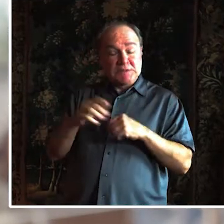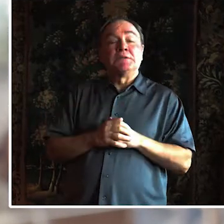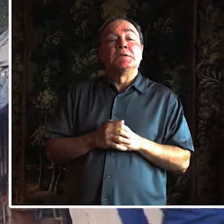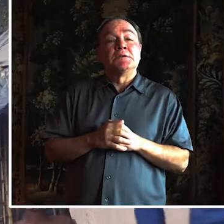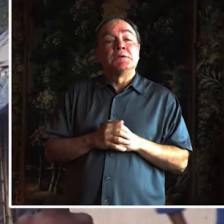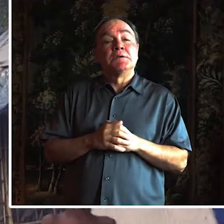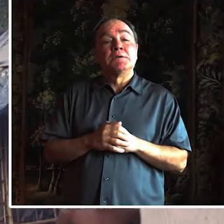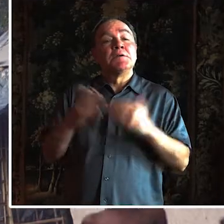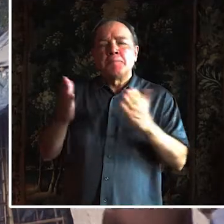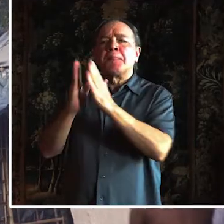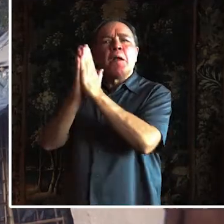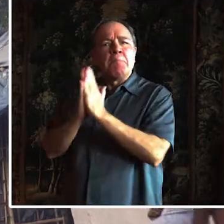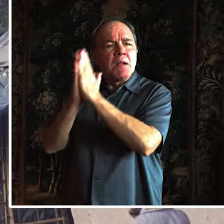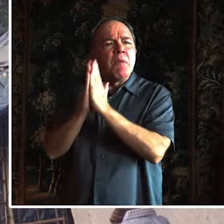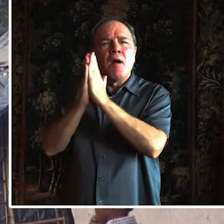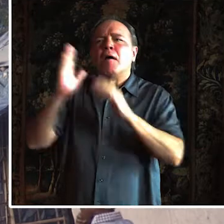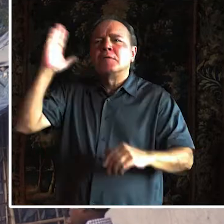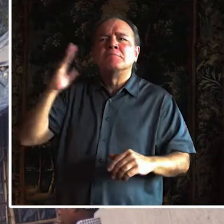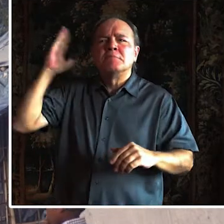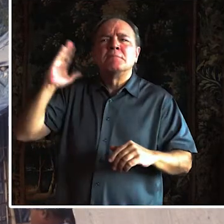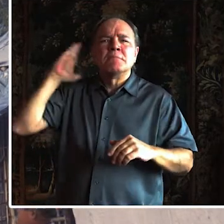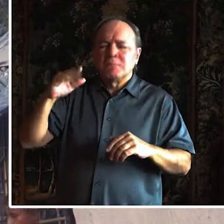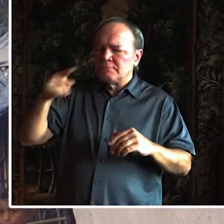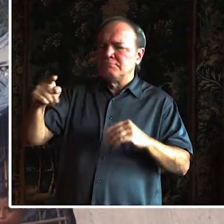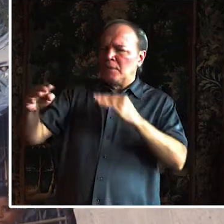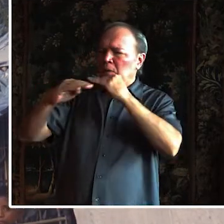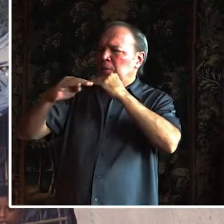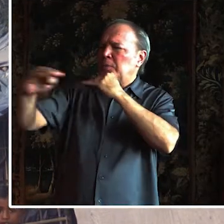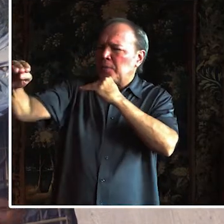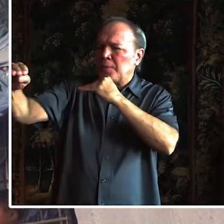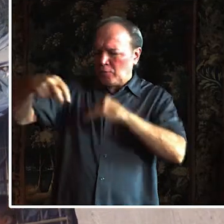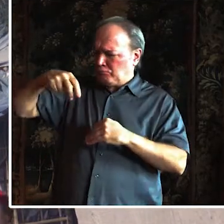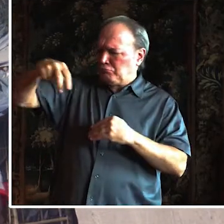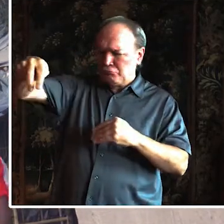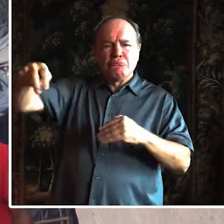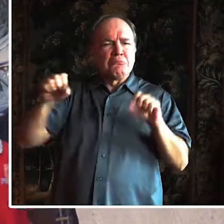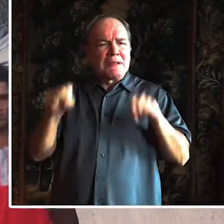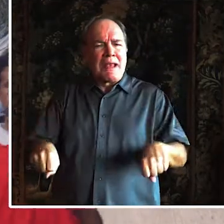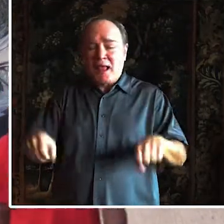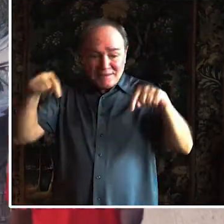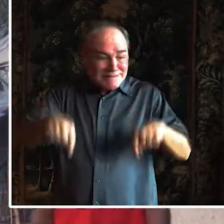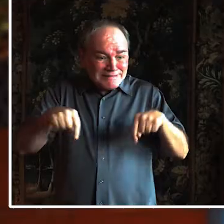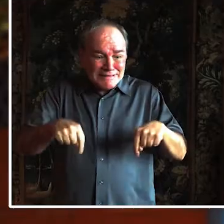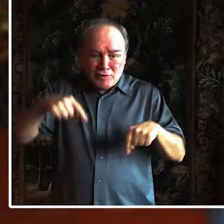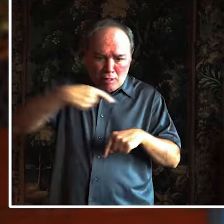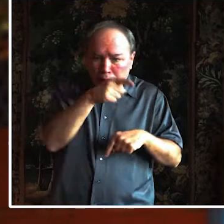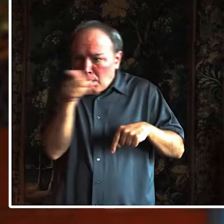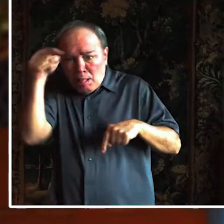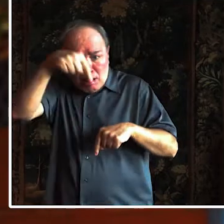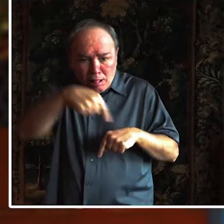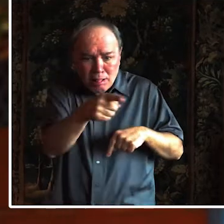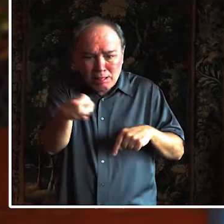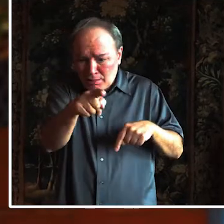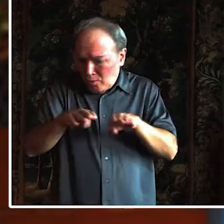But here it's all uneven. I worry I'll trip over something. Or fall in the gutter. Apart from the